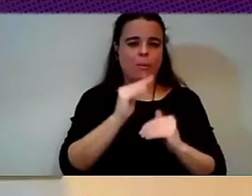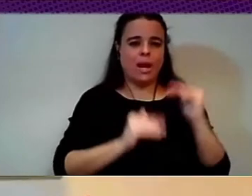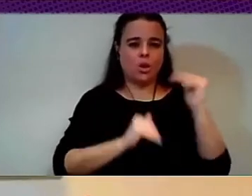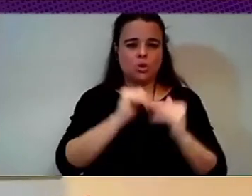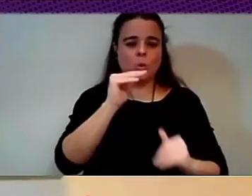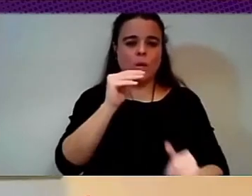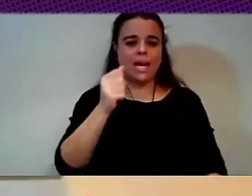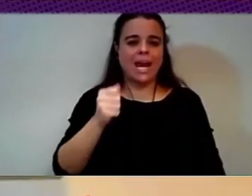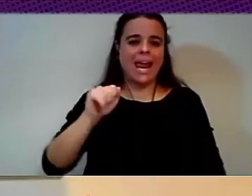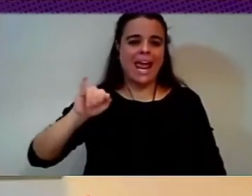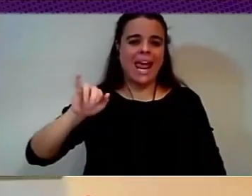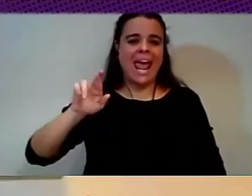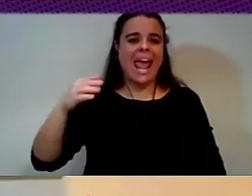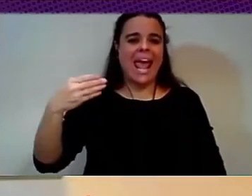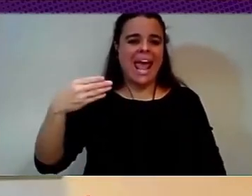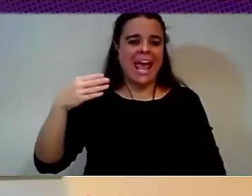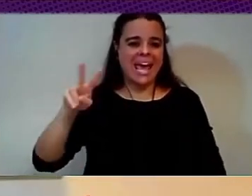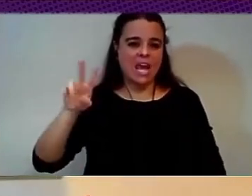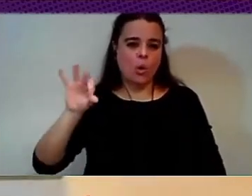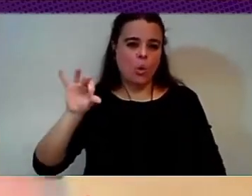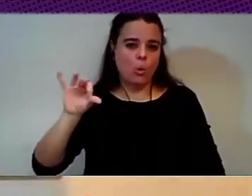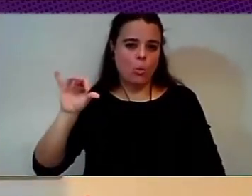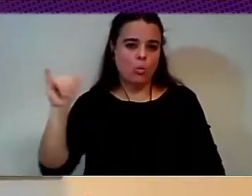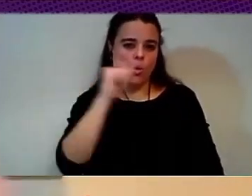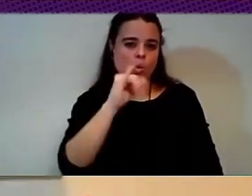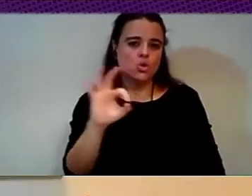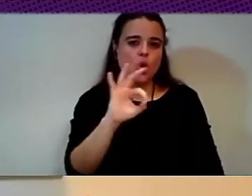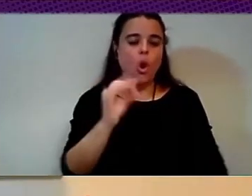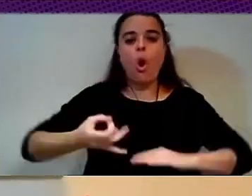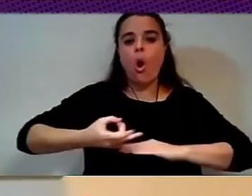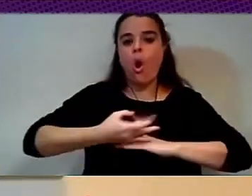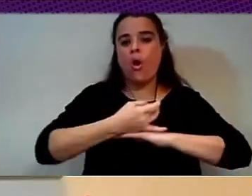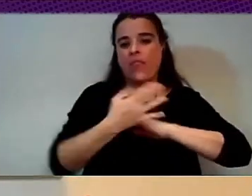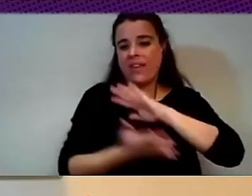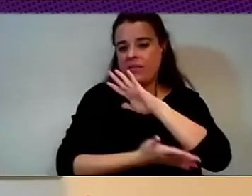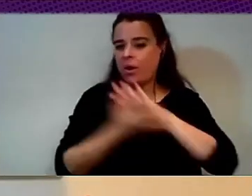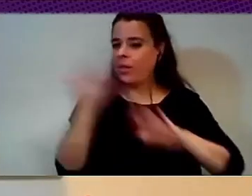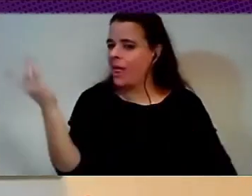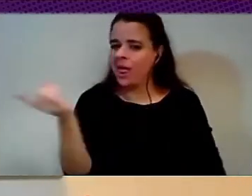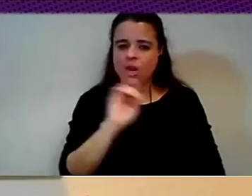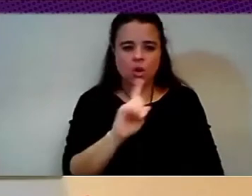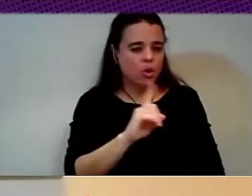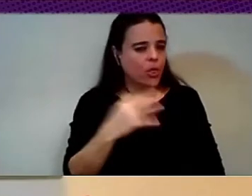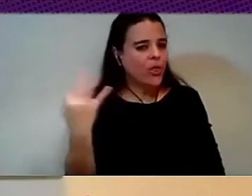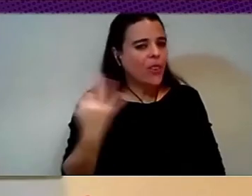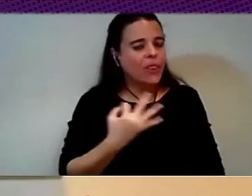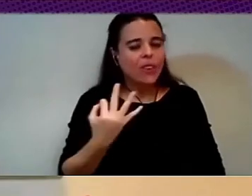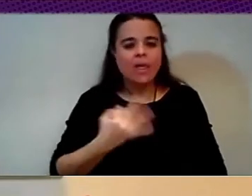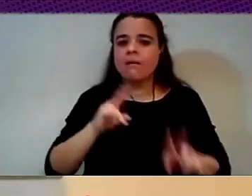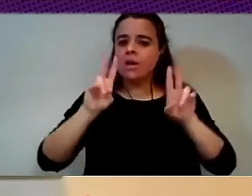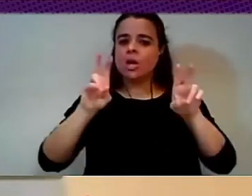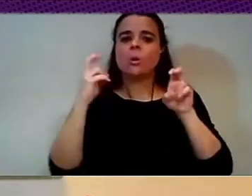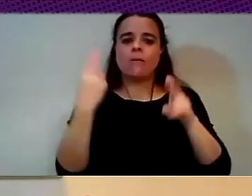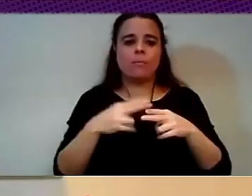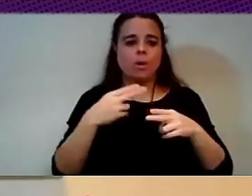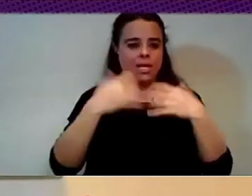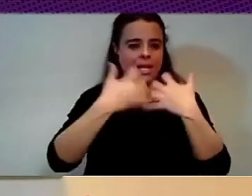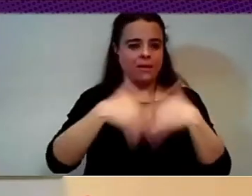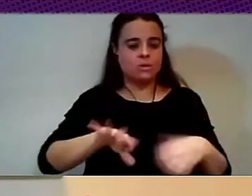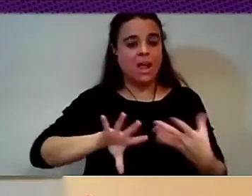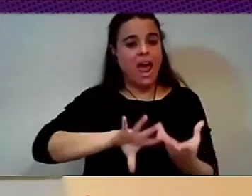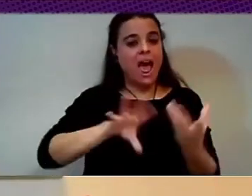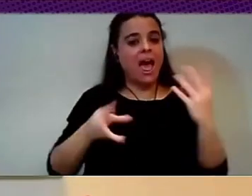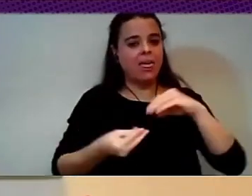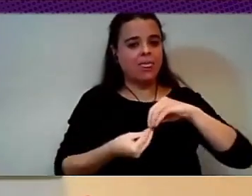why we need a new industrial policy. And we have to rethink it for the digital age. And I think it's going to be very central to